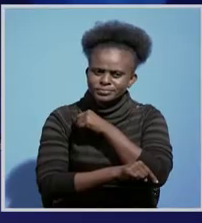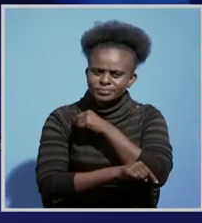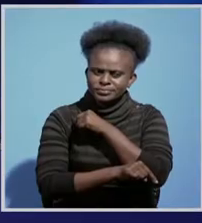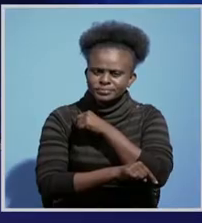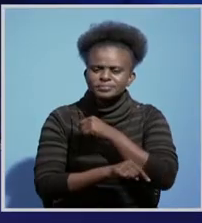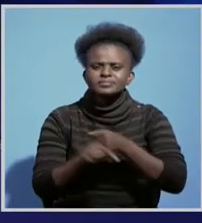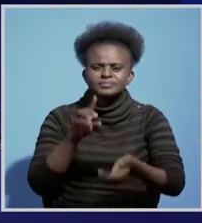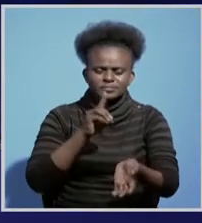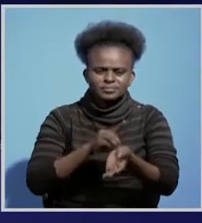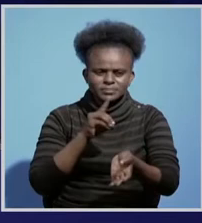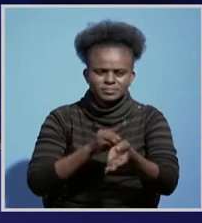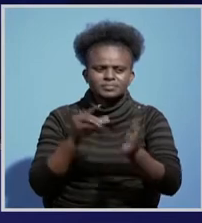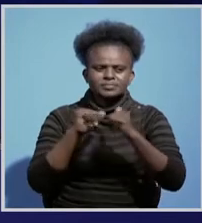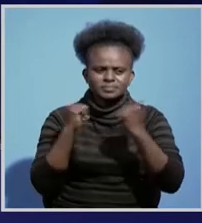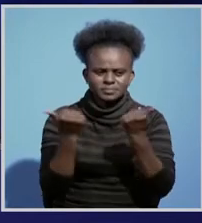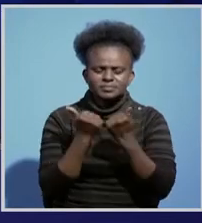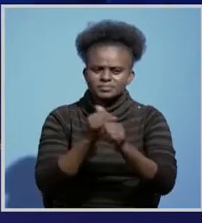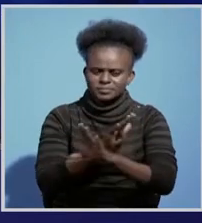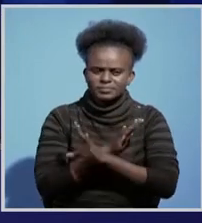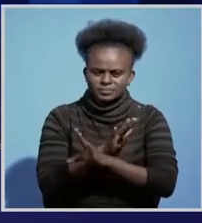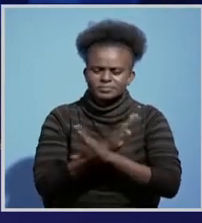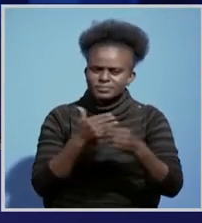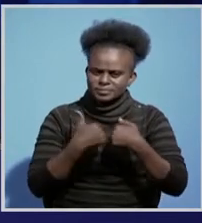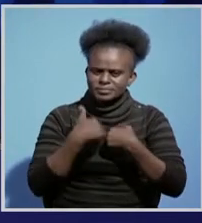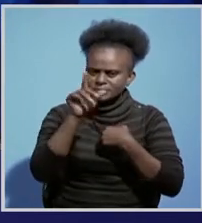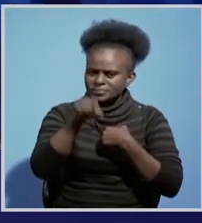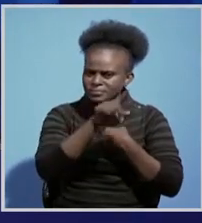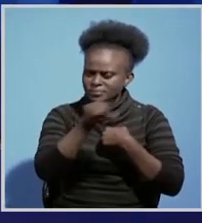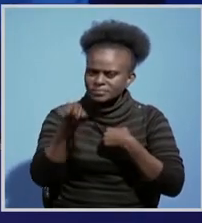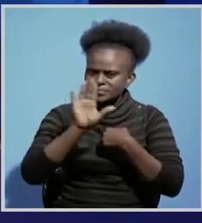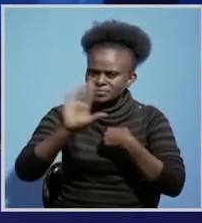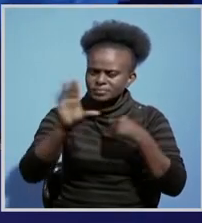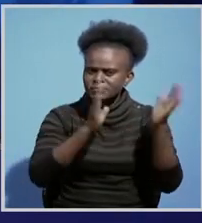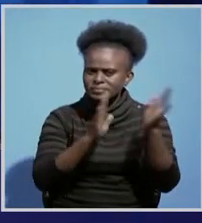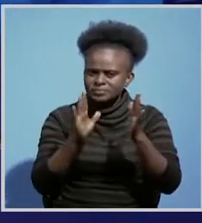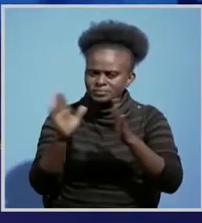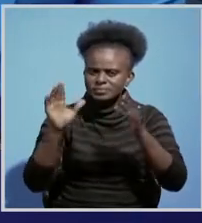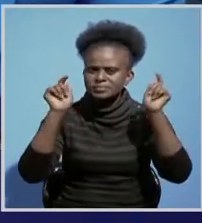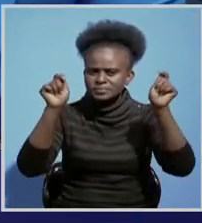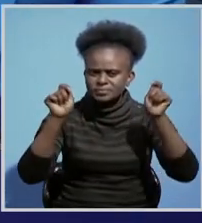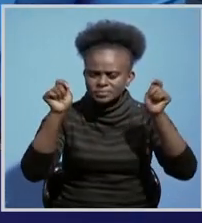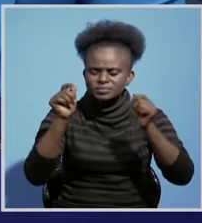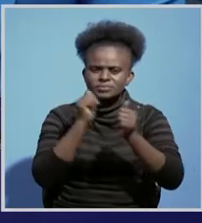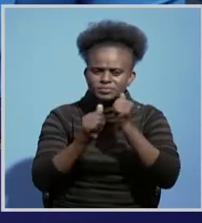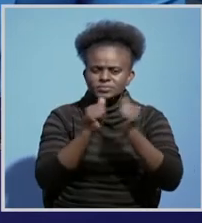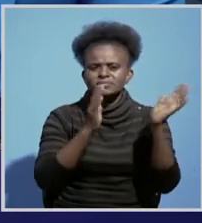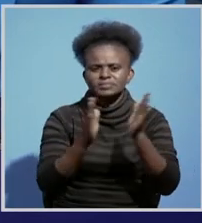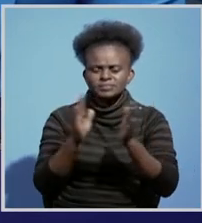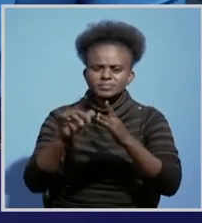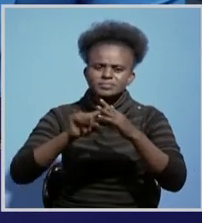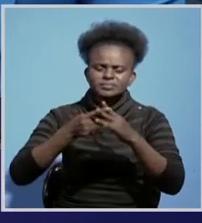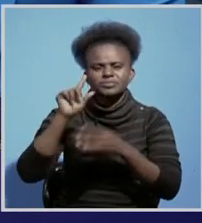President Doctors Association of Zambia has called off the impending ghost law that was scheduled to start